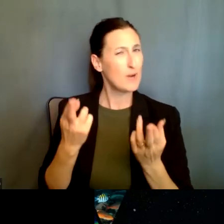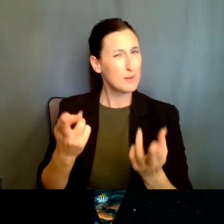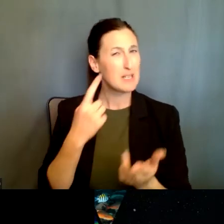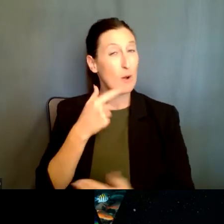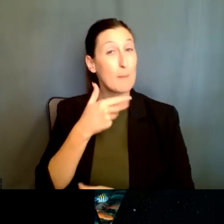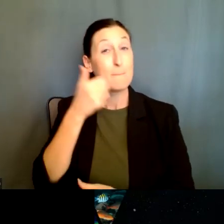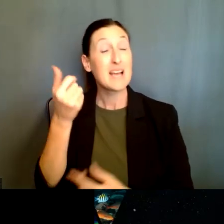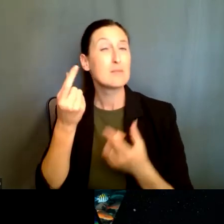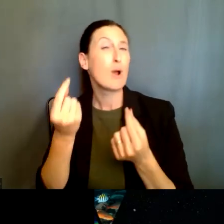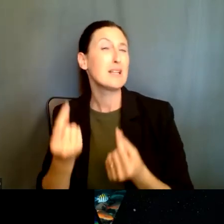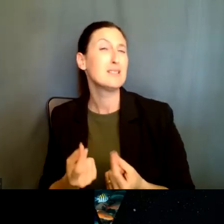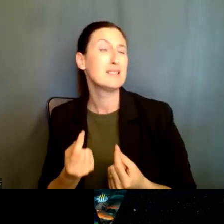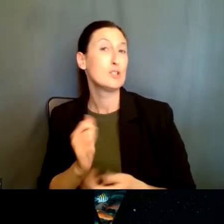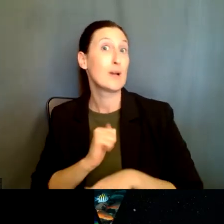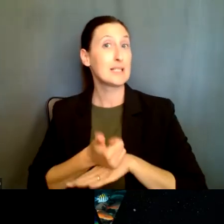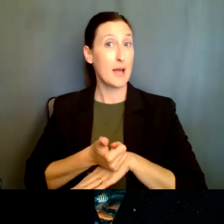partnerships with community partners?